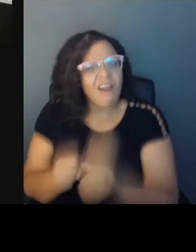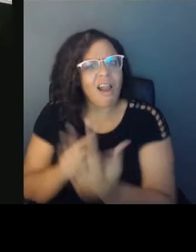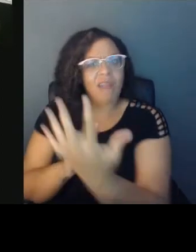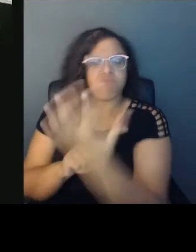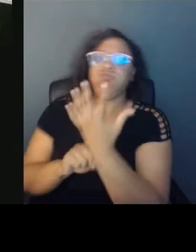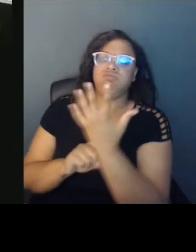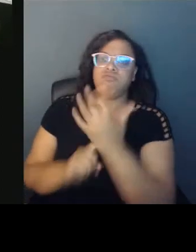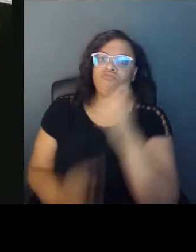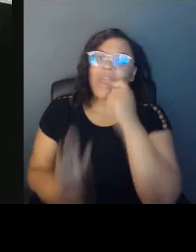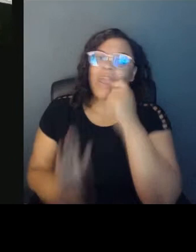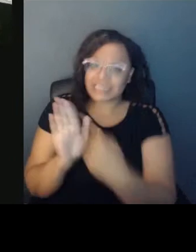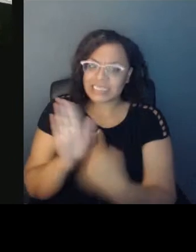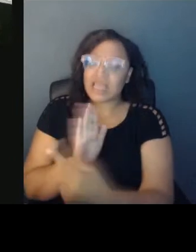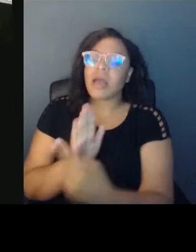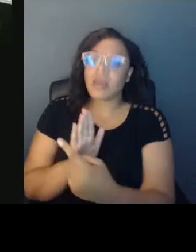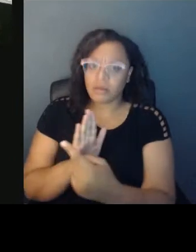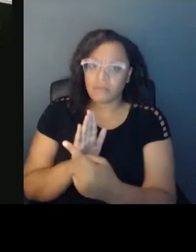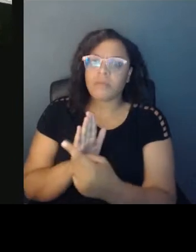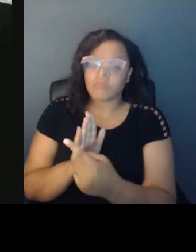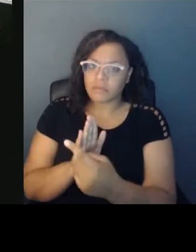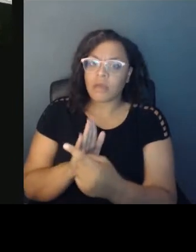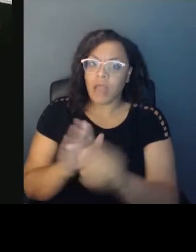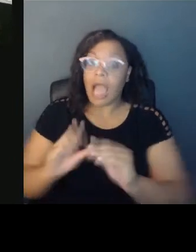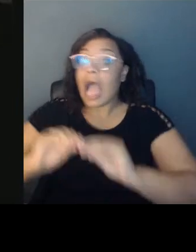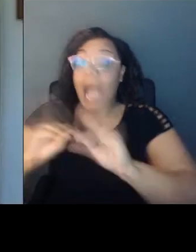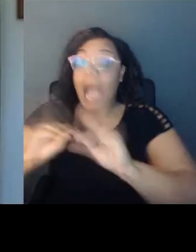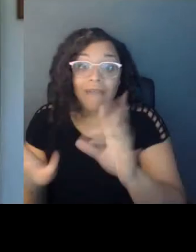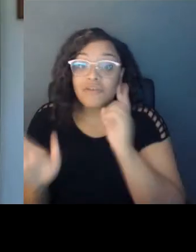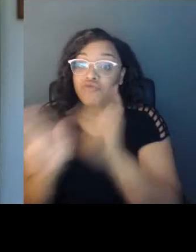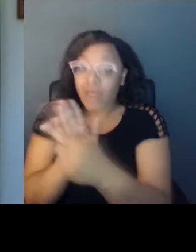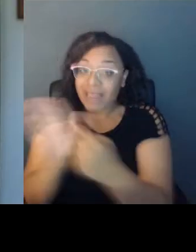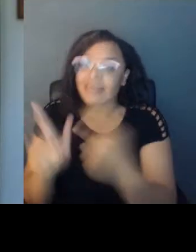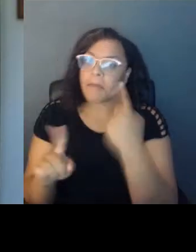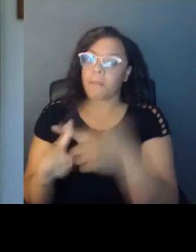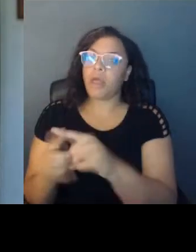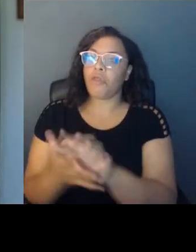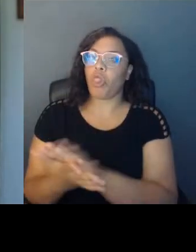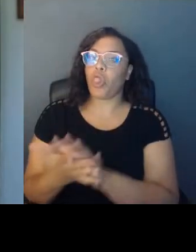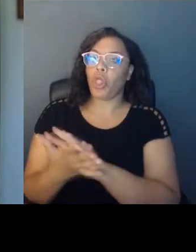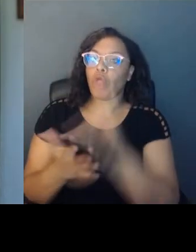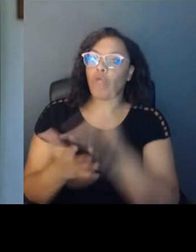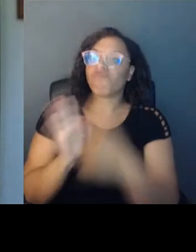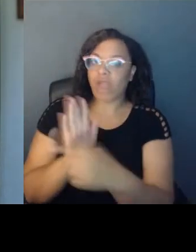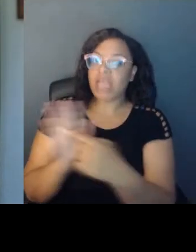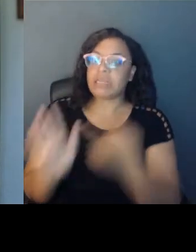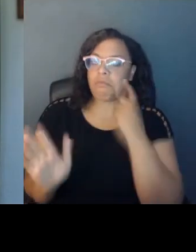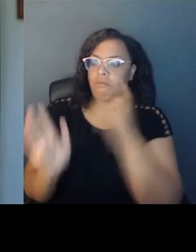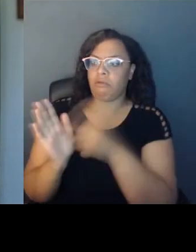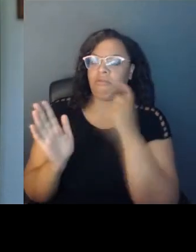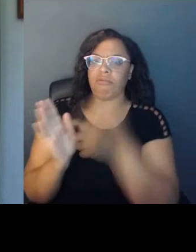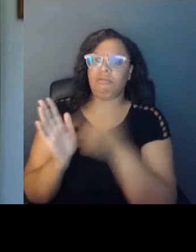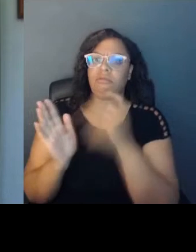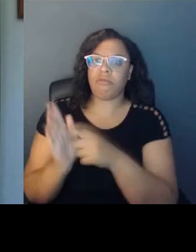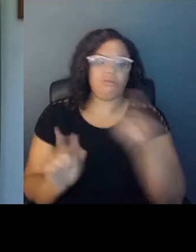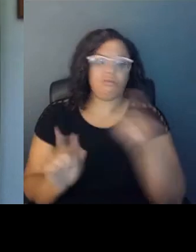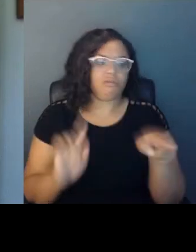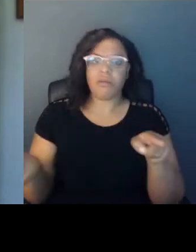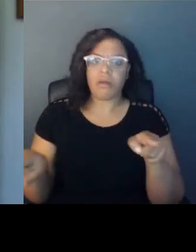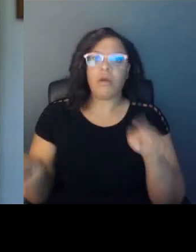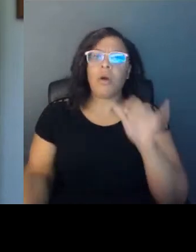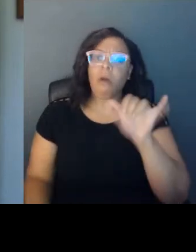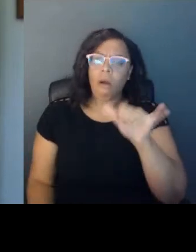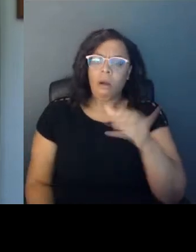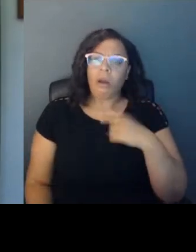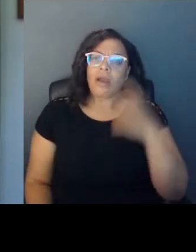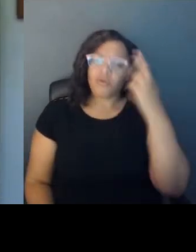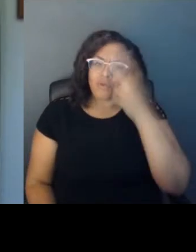explicit and implicit racism, really shaped my worldview about the ways in which race shaped the way I